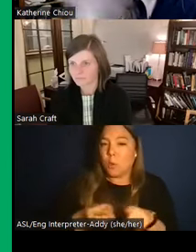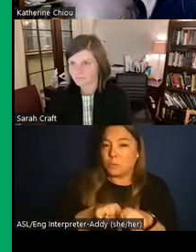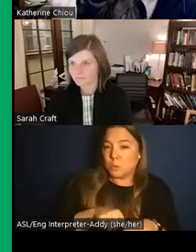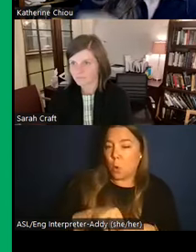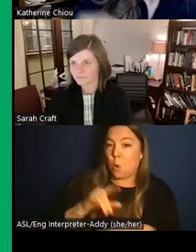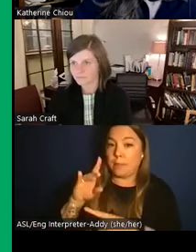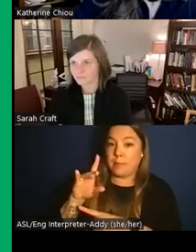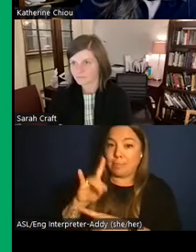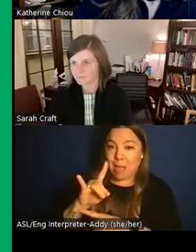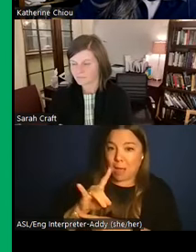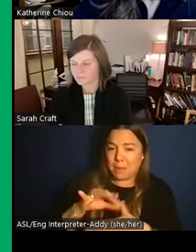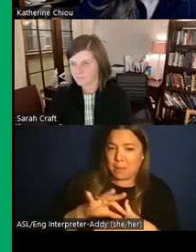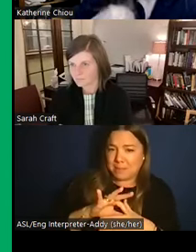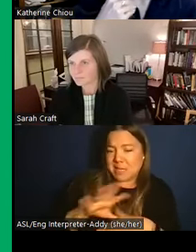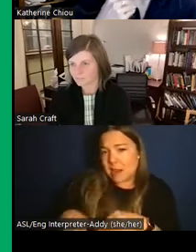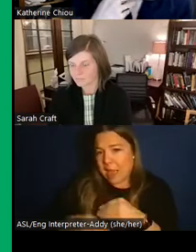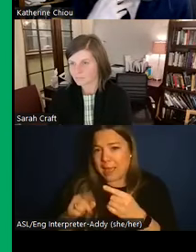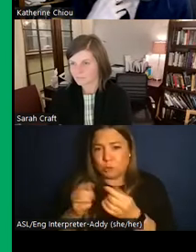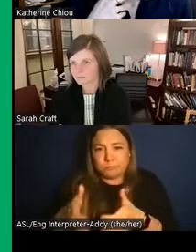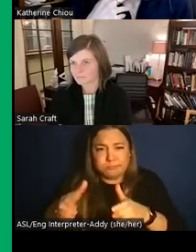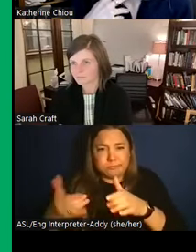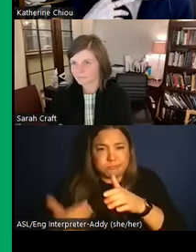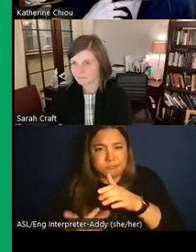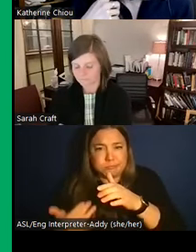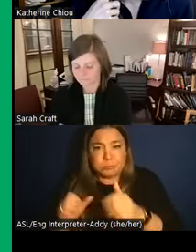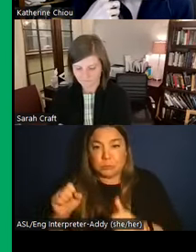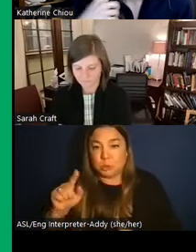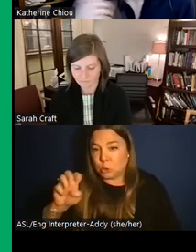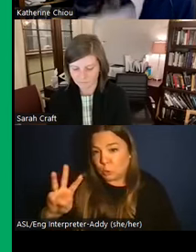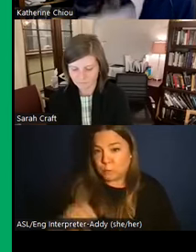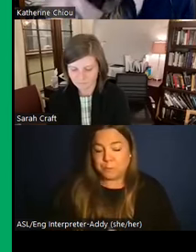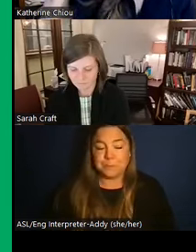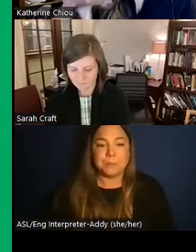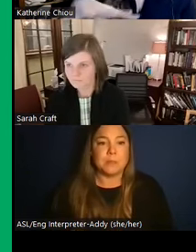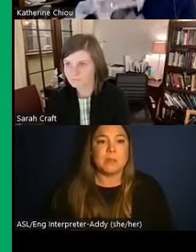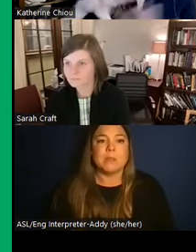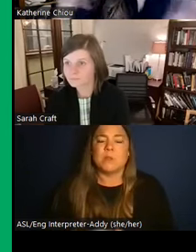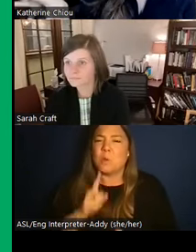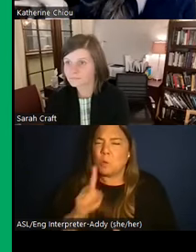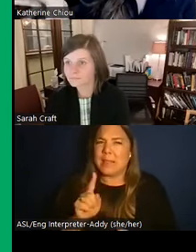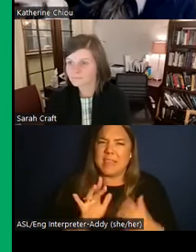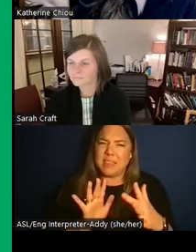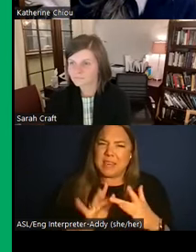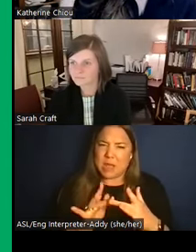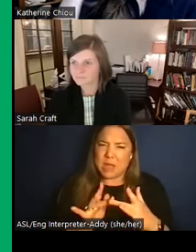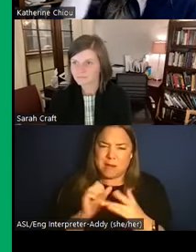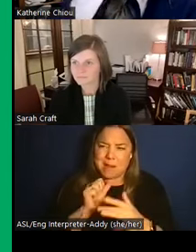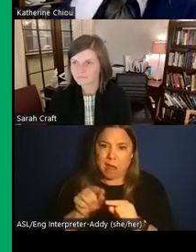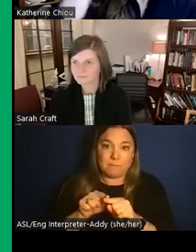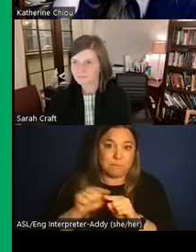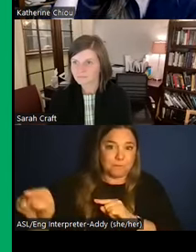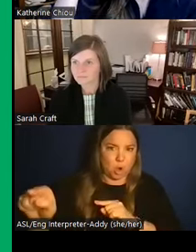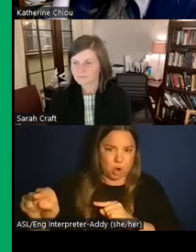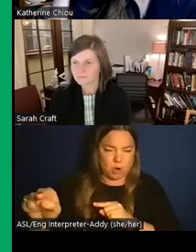and stuff probably added to a stew form. But for the most part, like they're not, like their networks are not as extensive as what we see